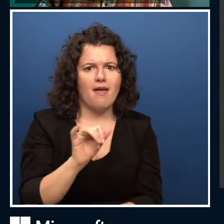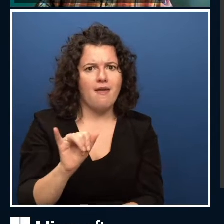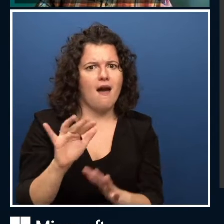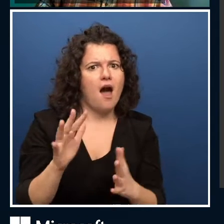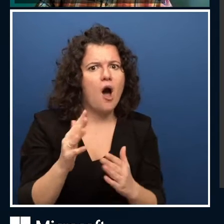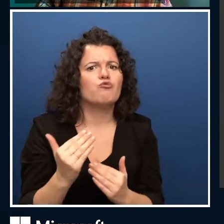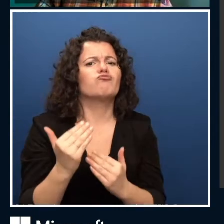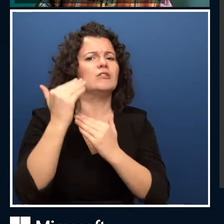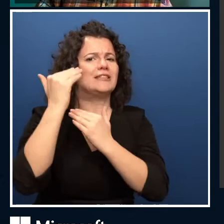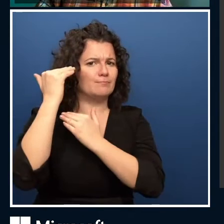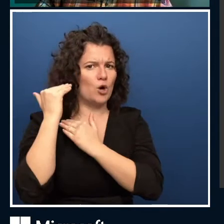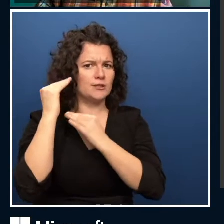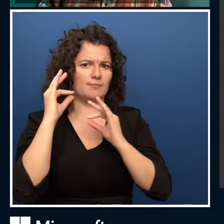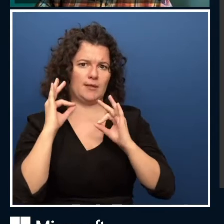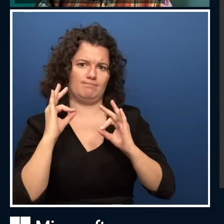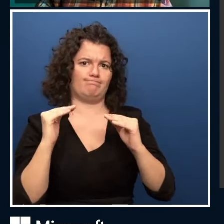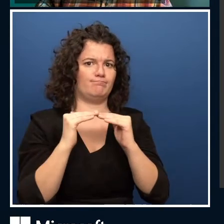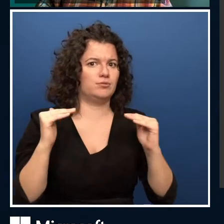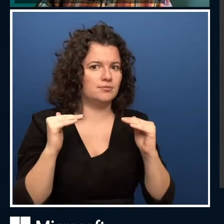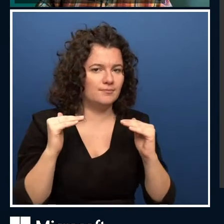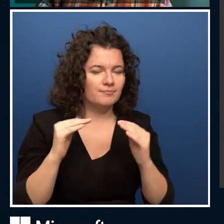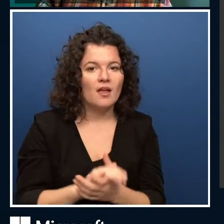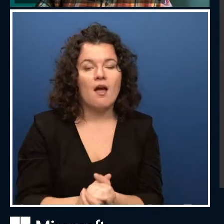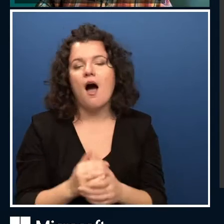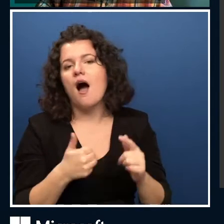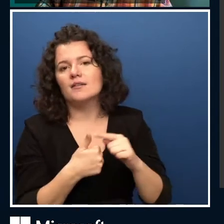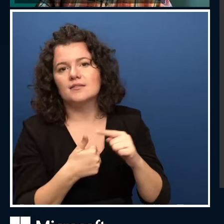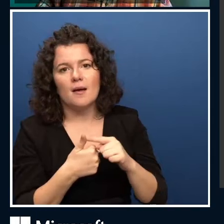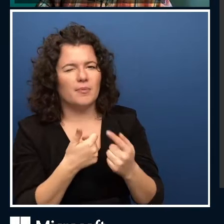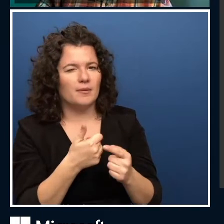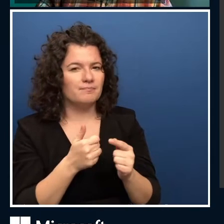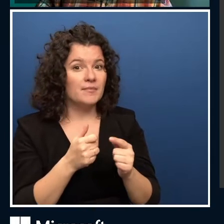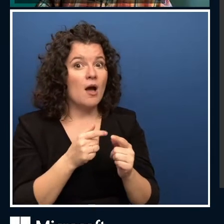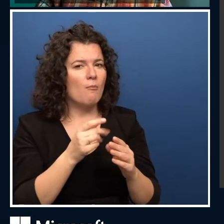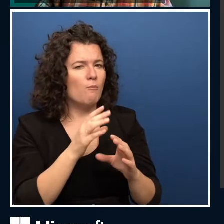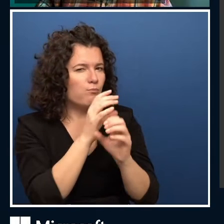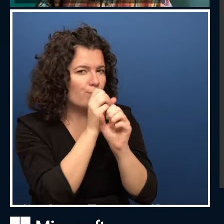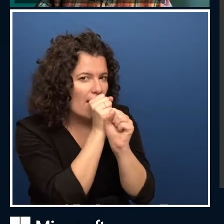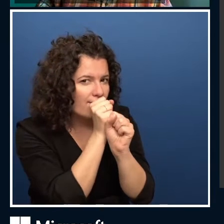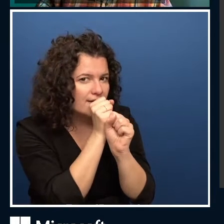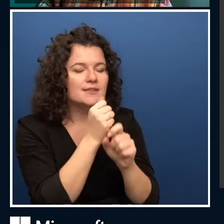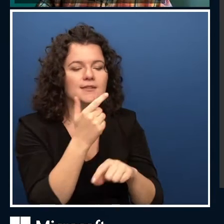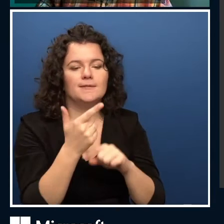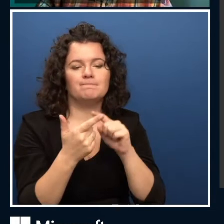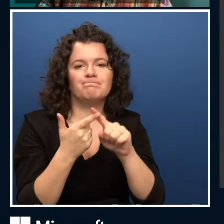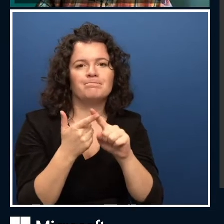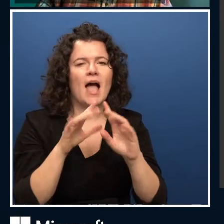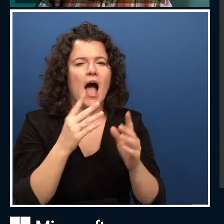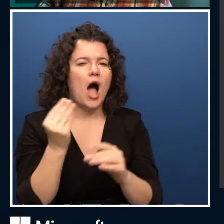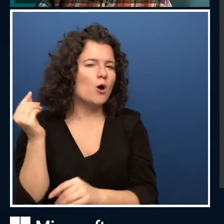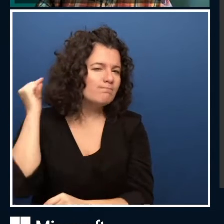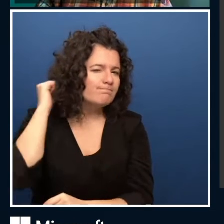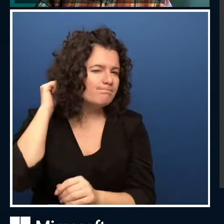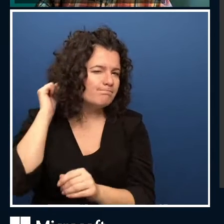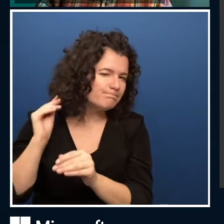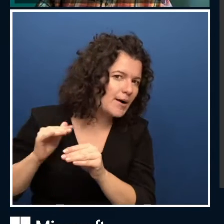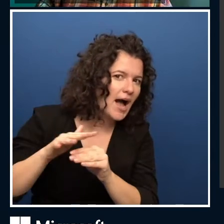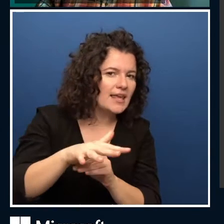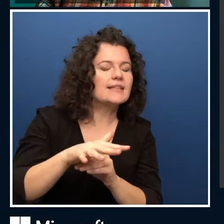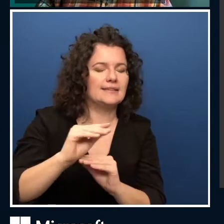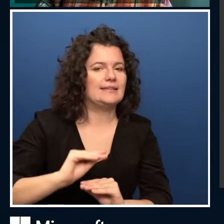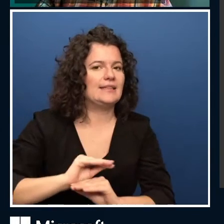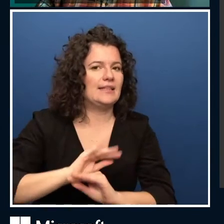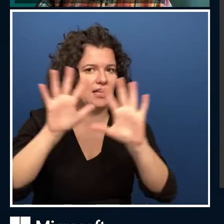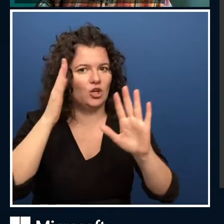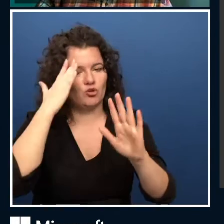on bias and privacy. And then we're also going to hear from Rishit, who's going to be talking about teaching your models tools to play fair, which is going to be a